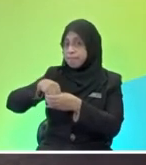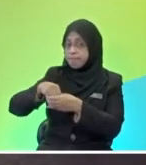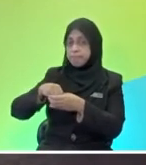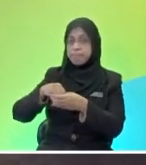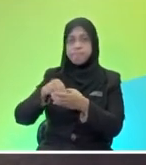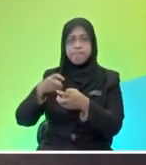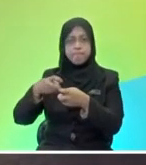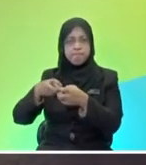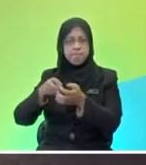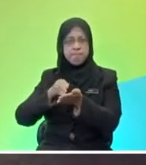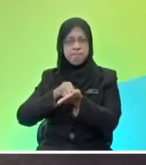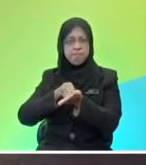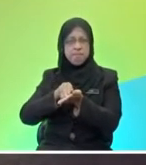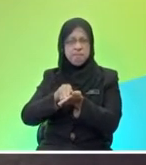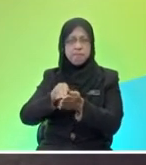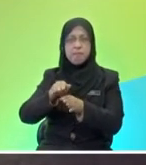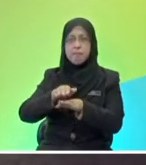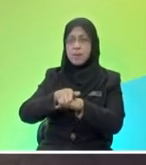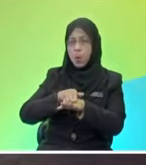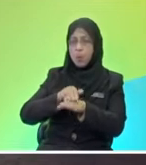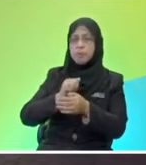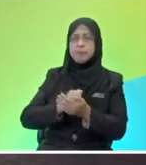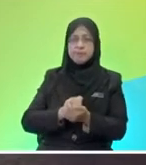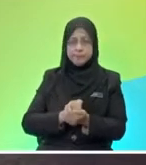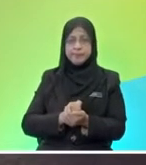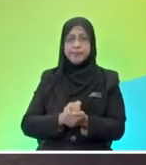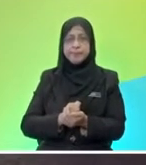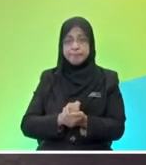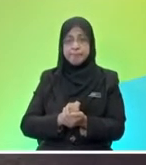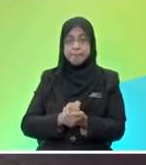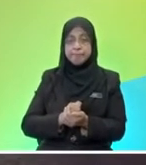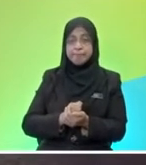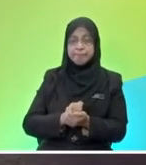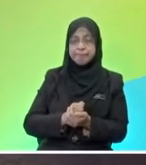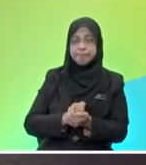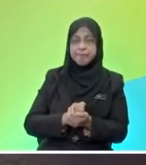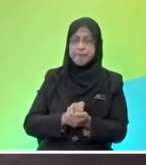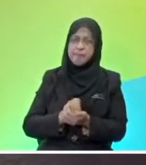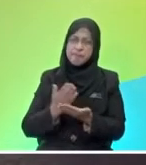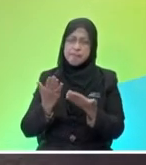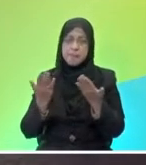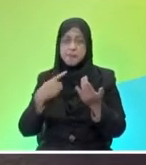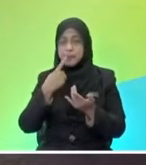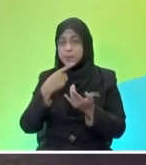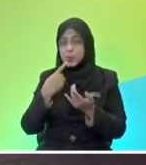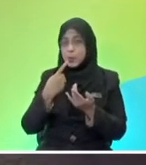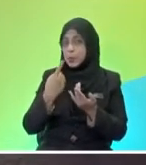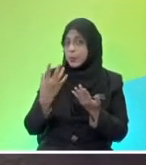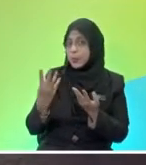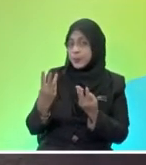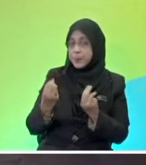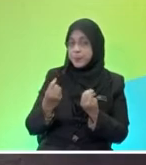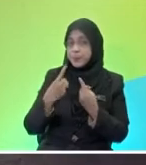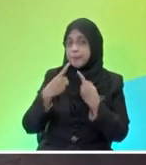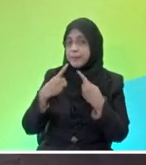an object with less mass. Yes. So, students online, someone, I need some volunteer here to